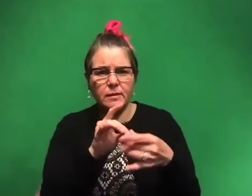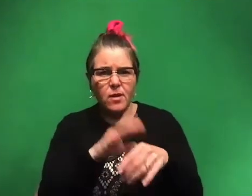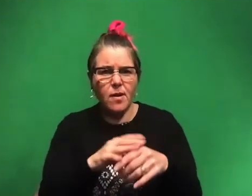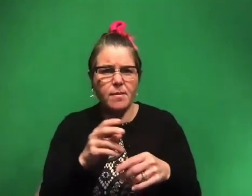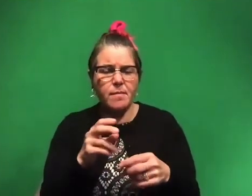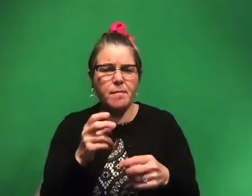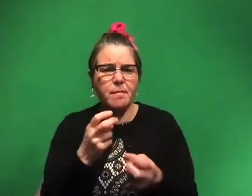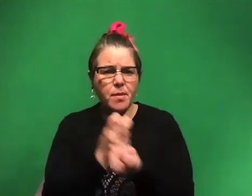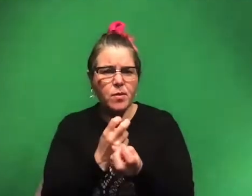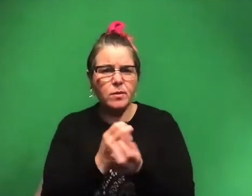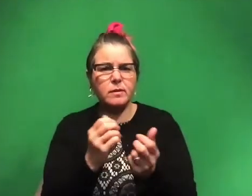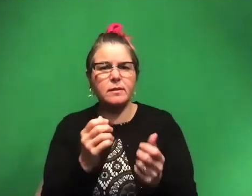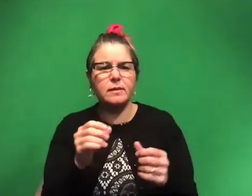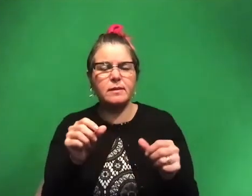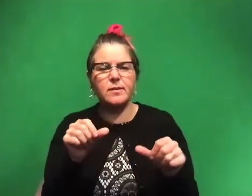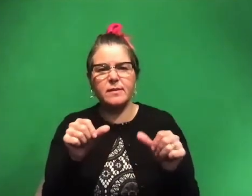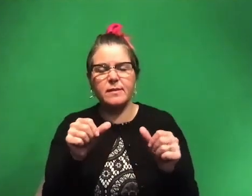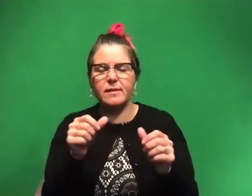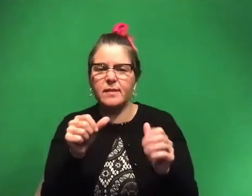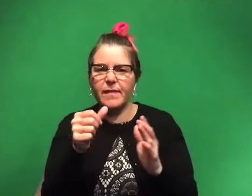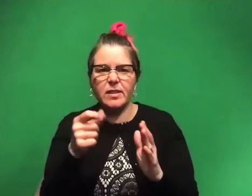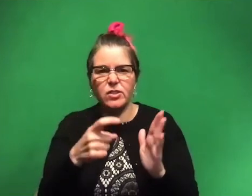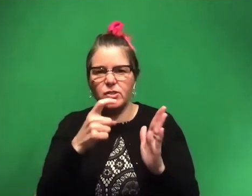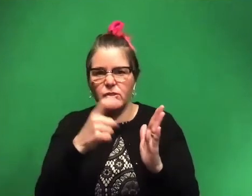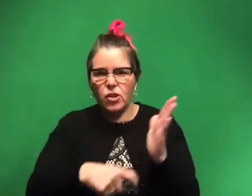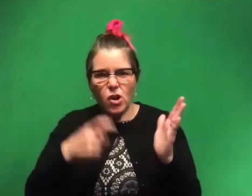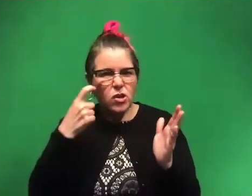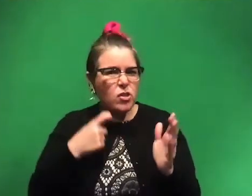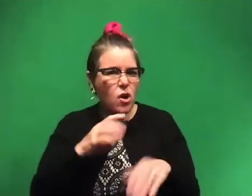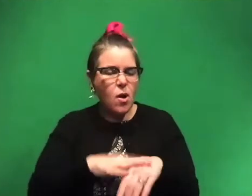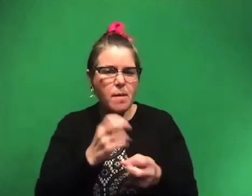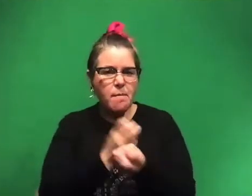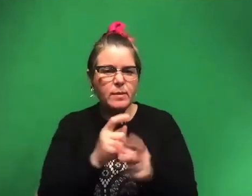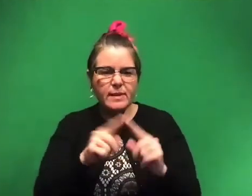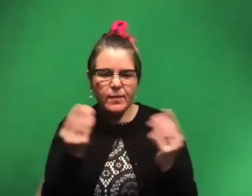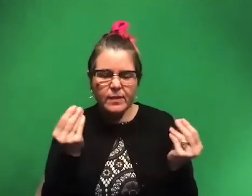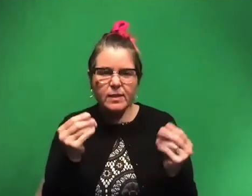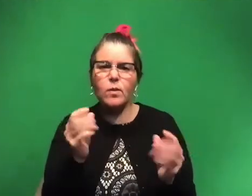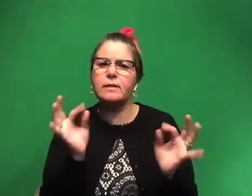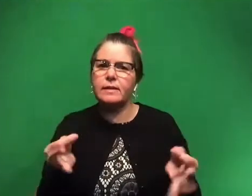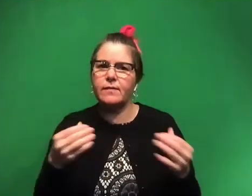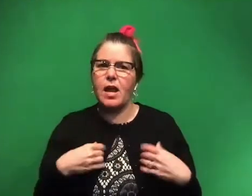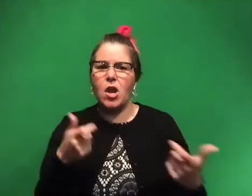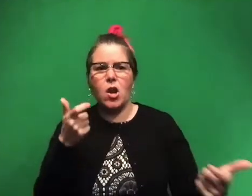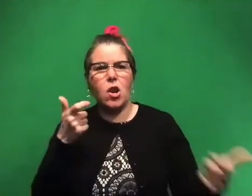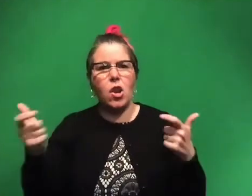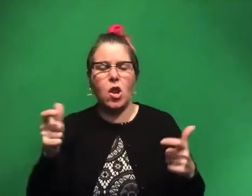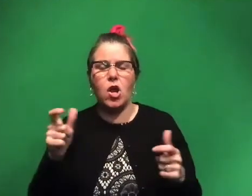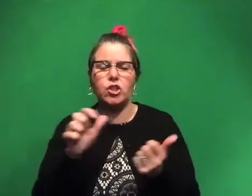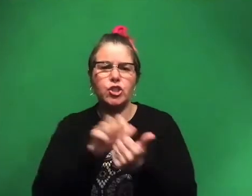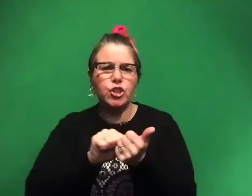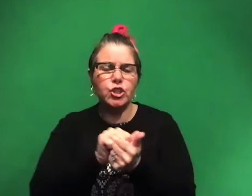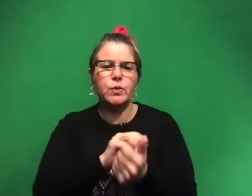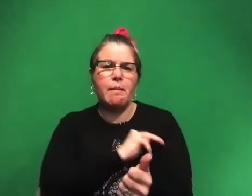how big the scarring is on the bone. So the different textures on there, we can say, okay, it definitely had a very large chewing muscle